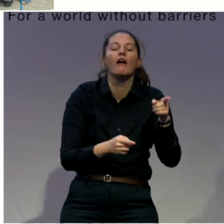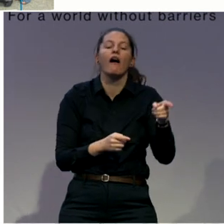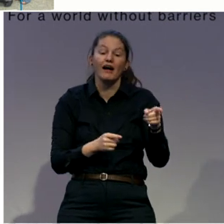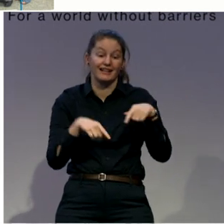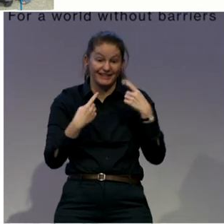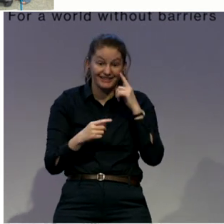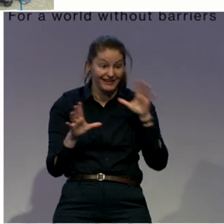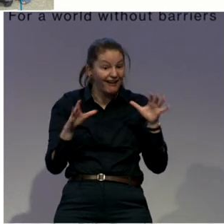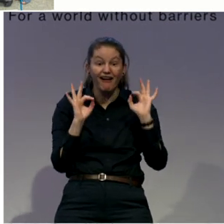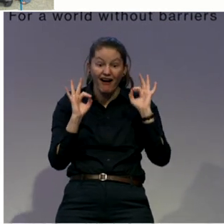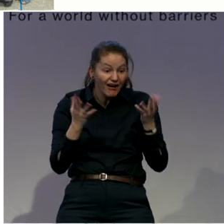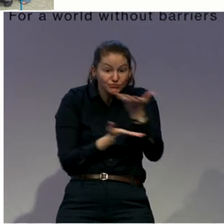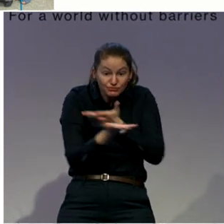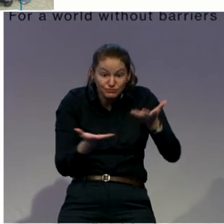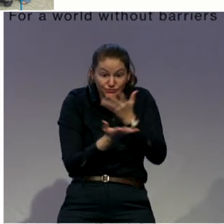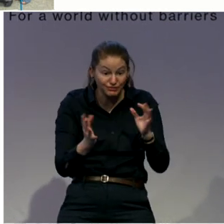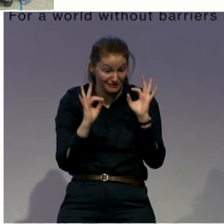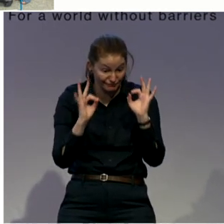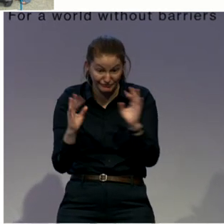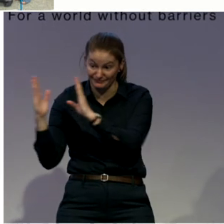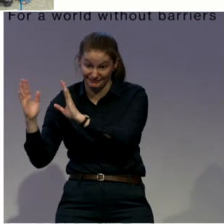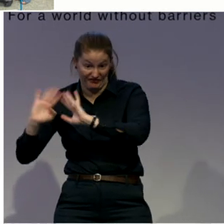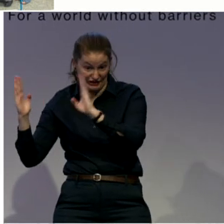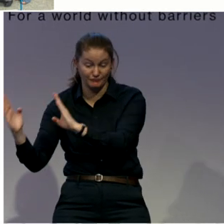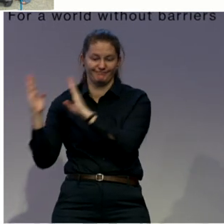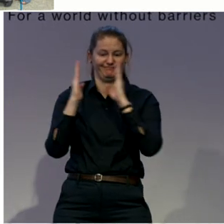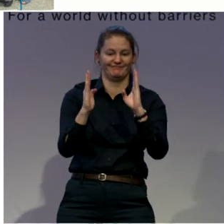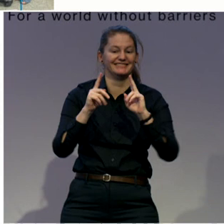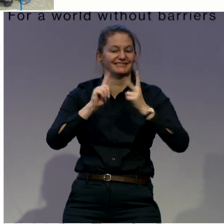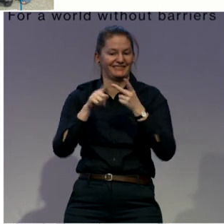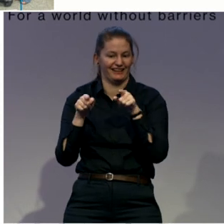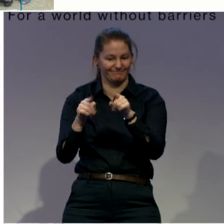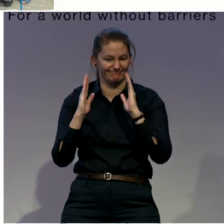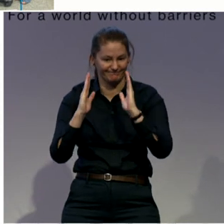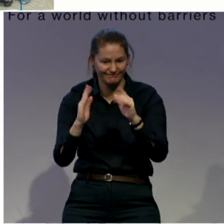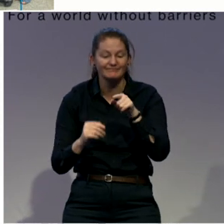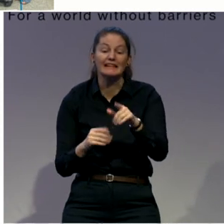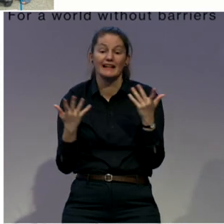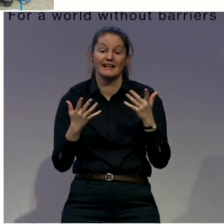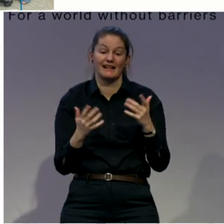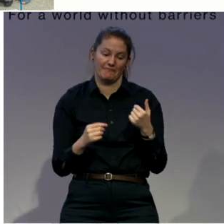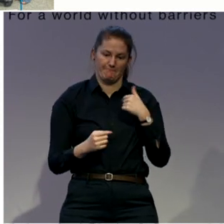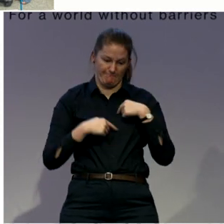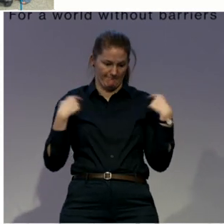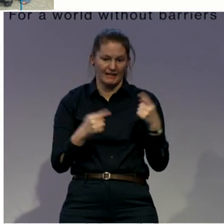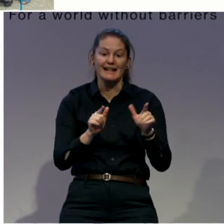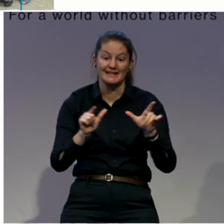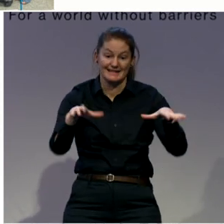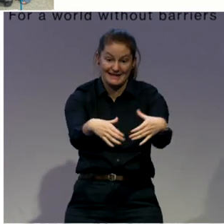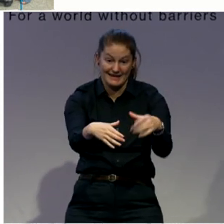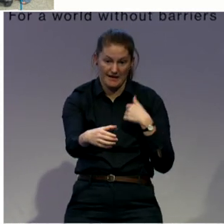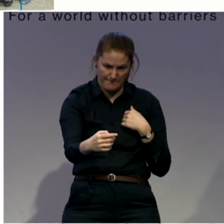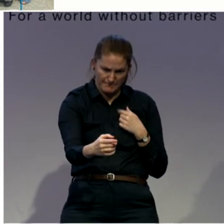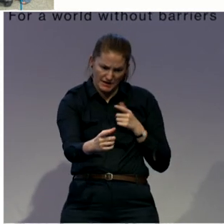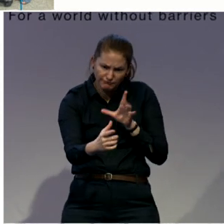step two, we partner with the disability response team to deliver an all-day training for law enforcement, for